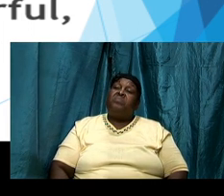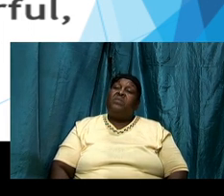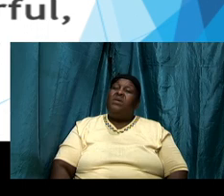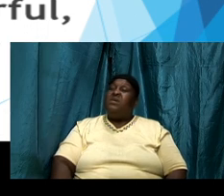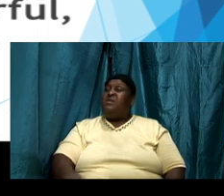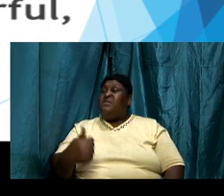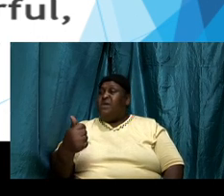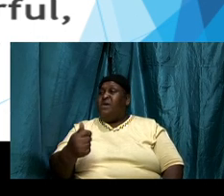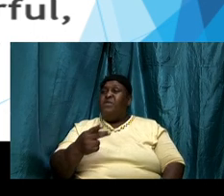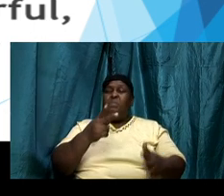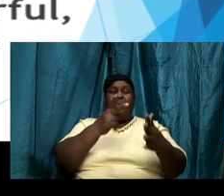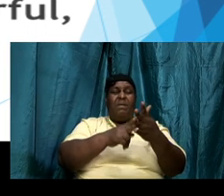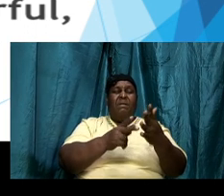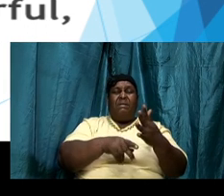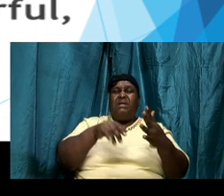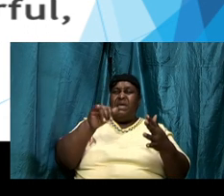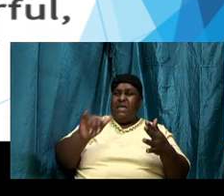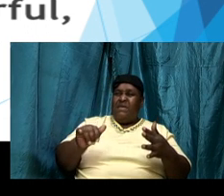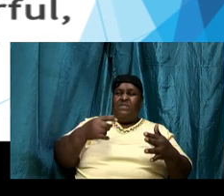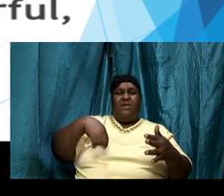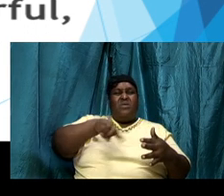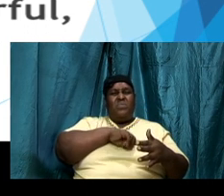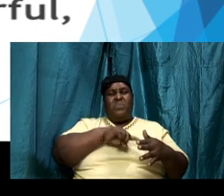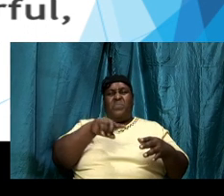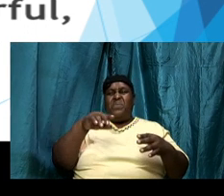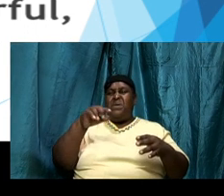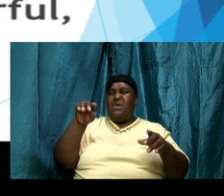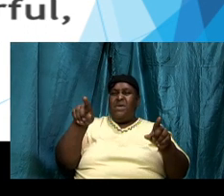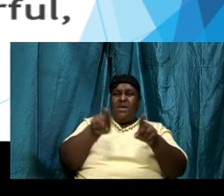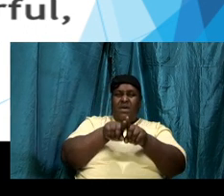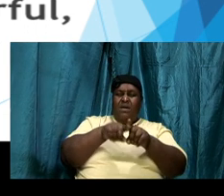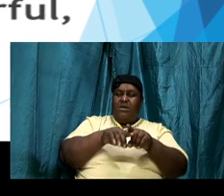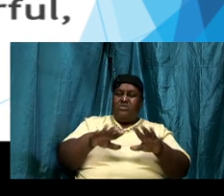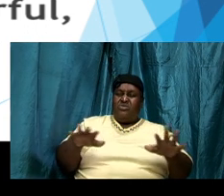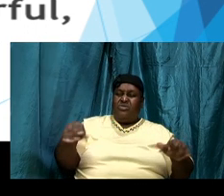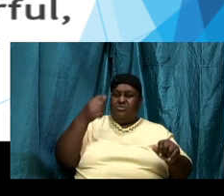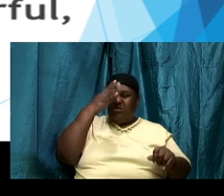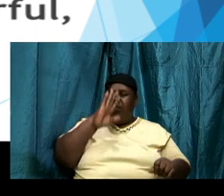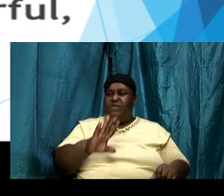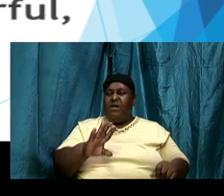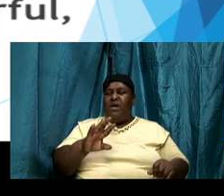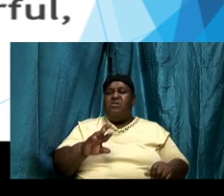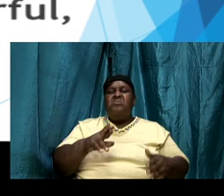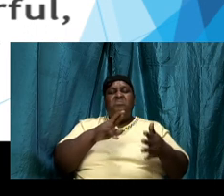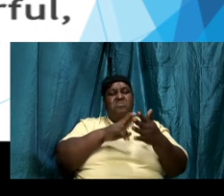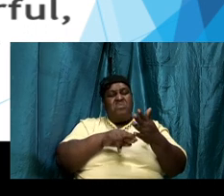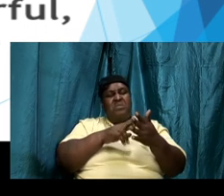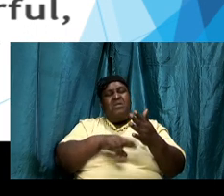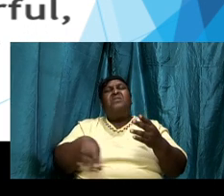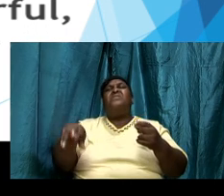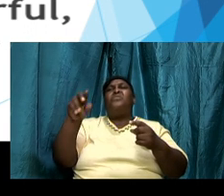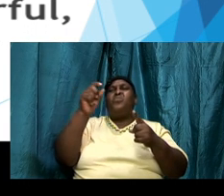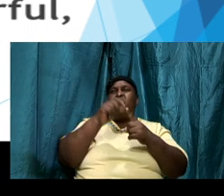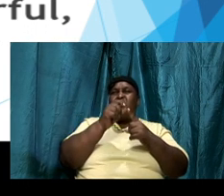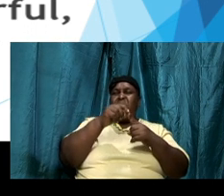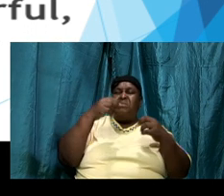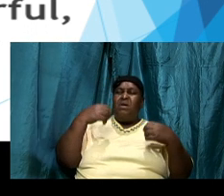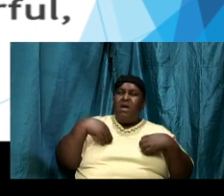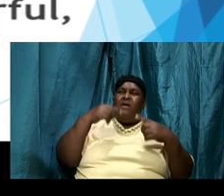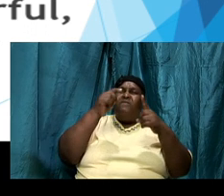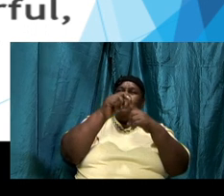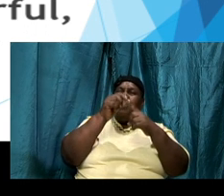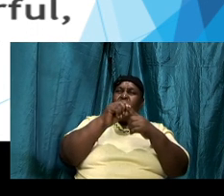other part that we as children of God having read the word and have the word dwelling richly